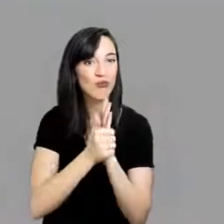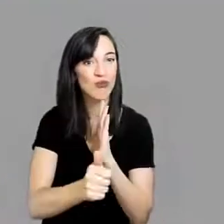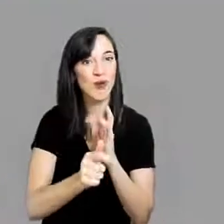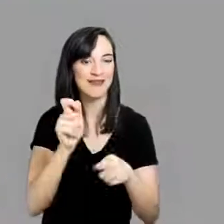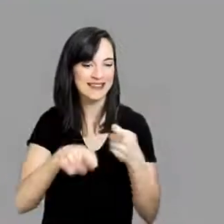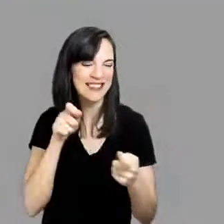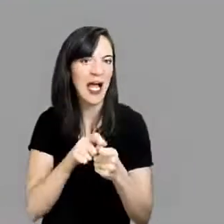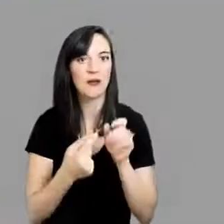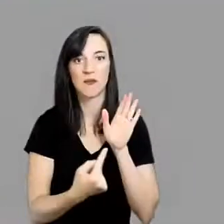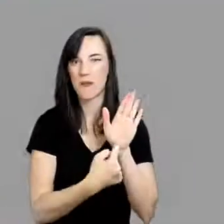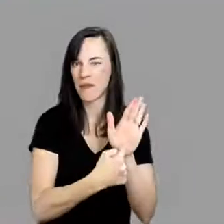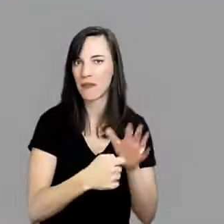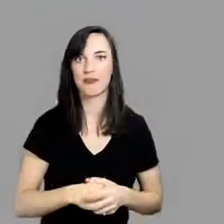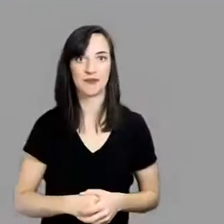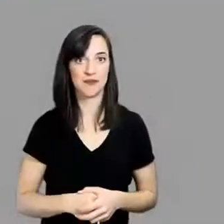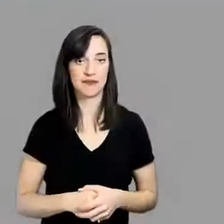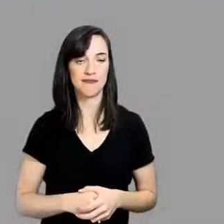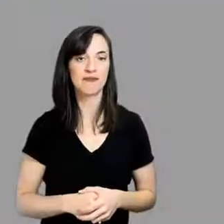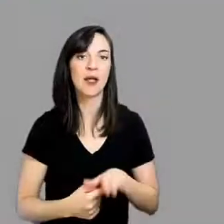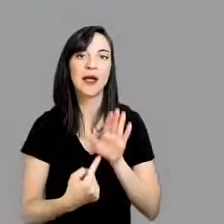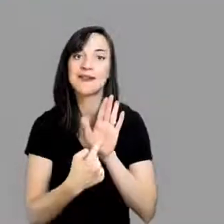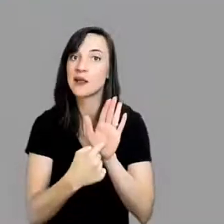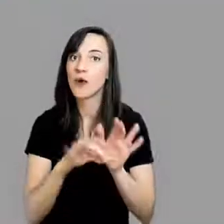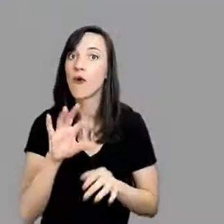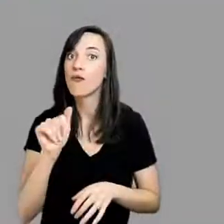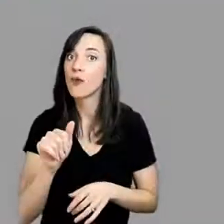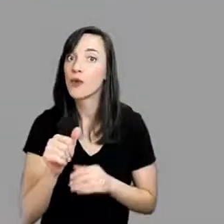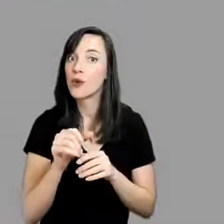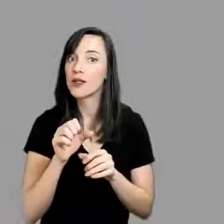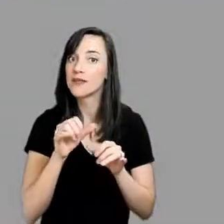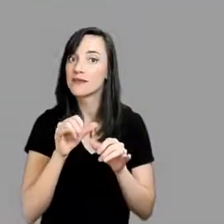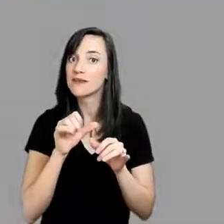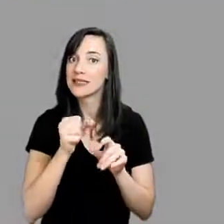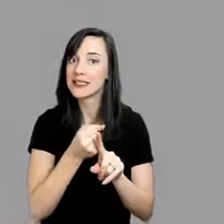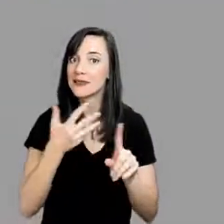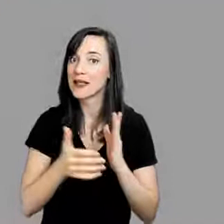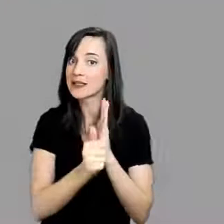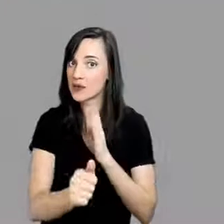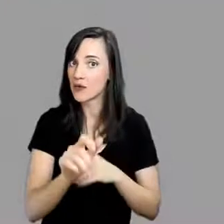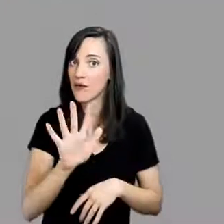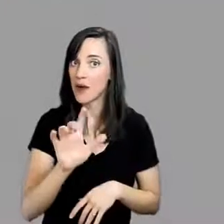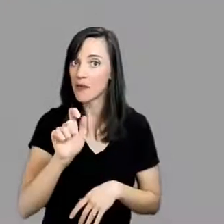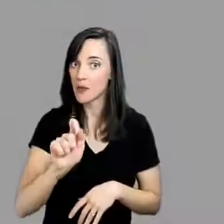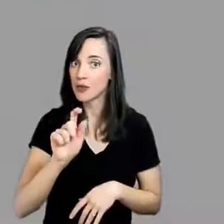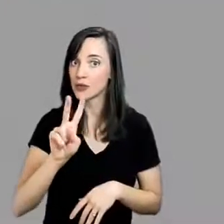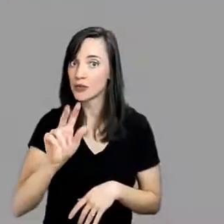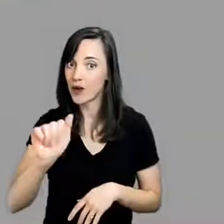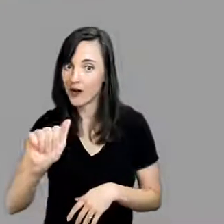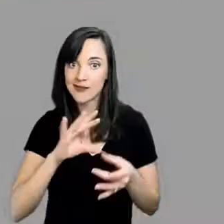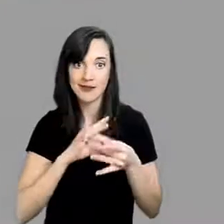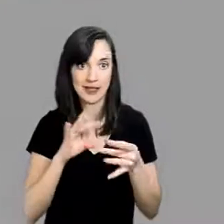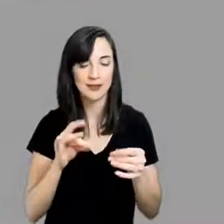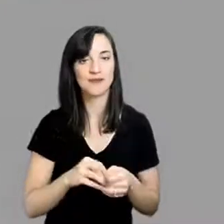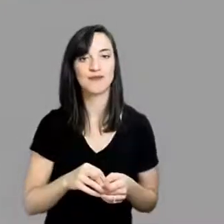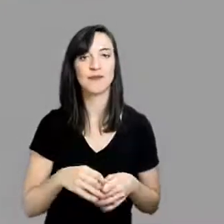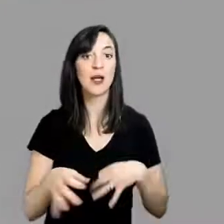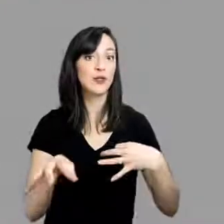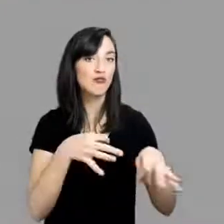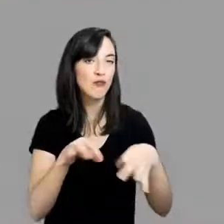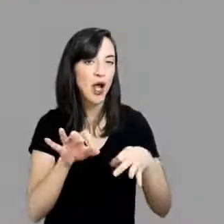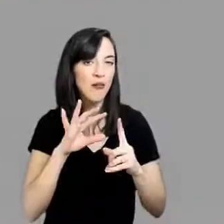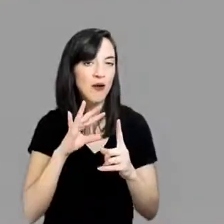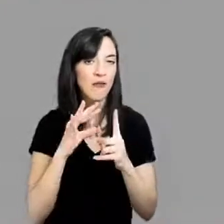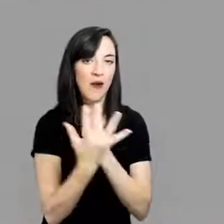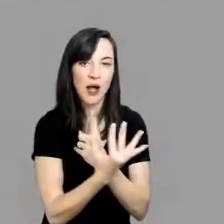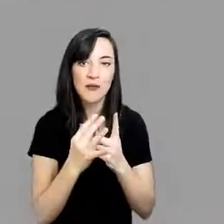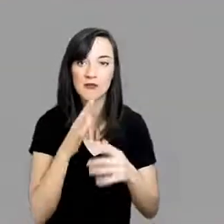For example, the Florida Expanded Skills Standard 5.2 states, describe positive and